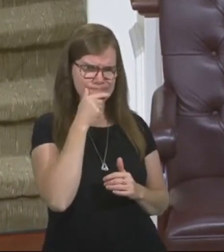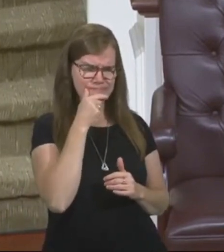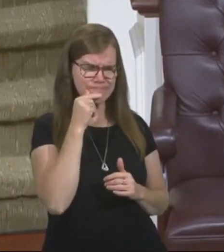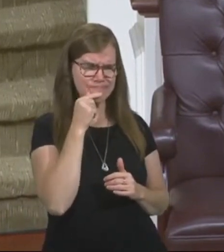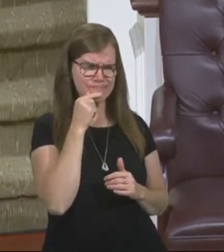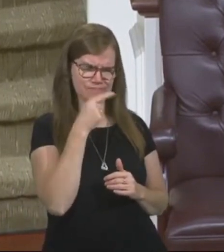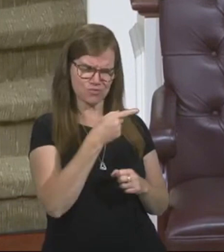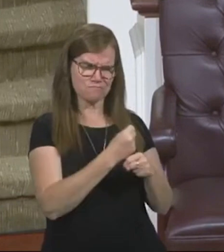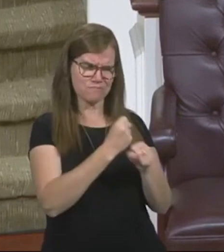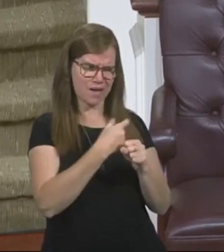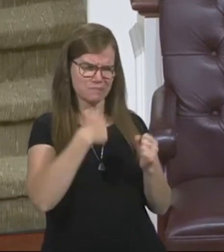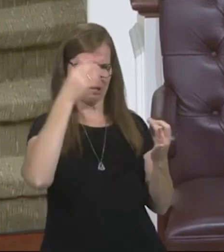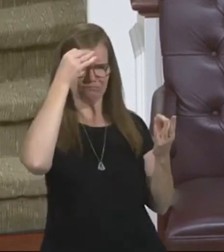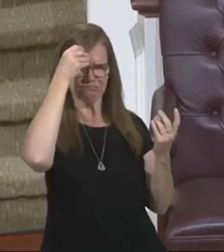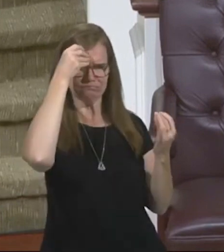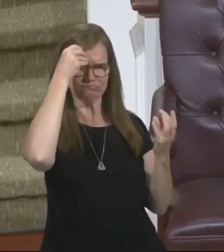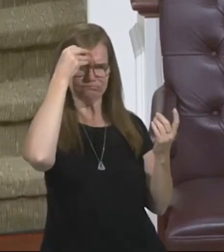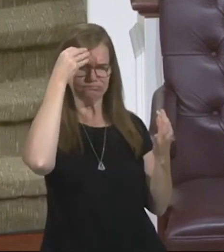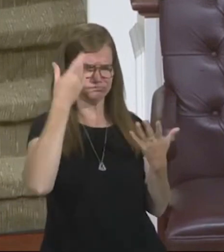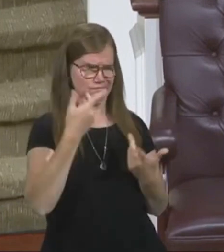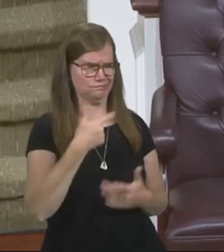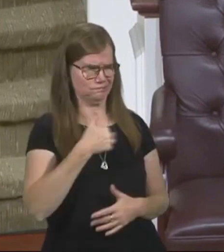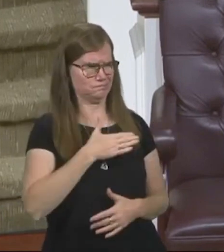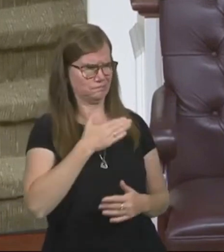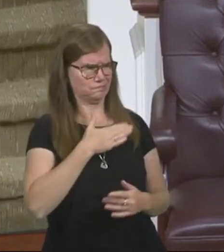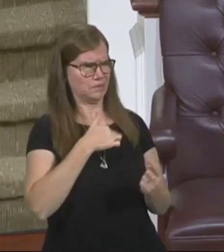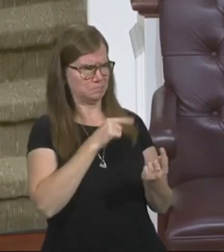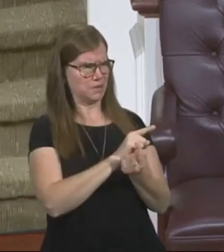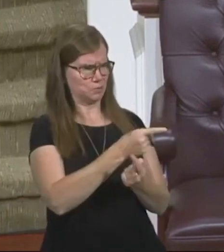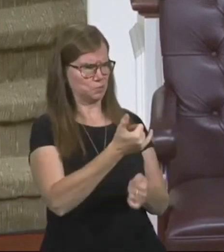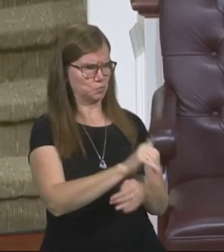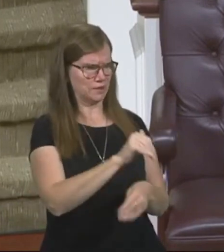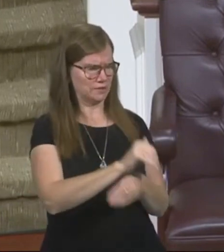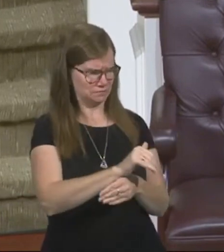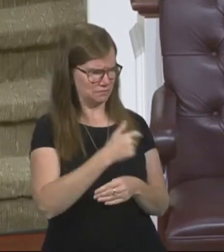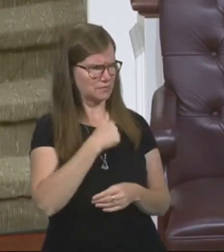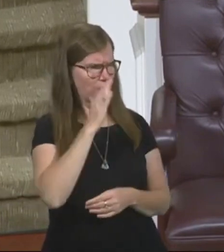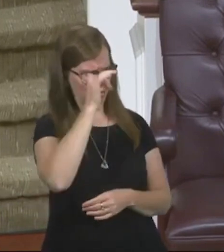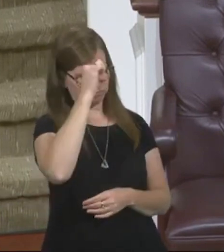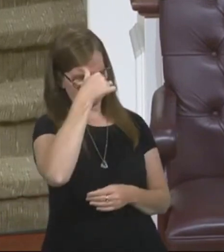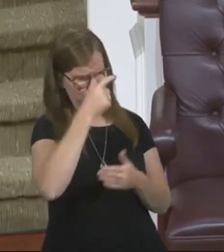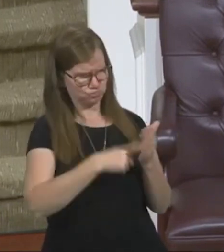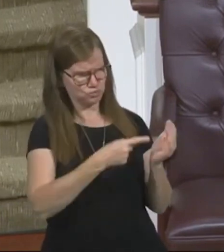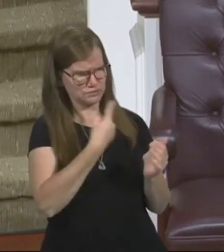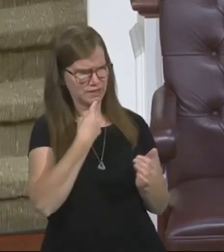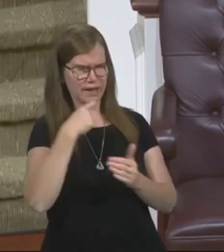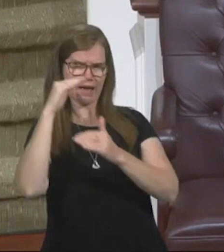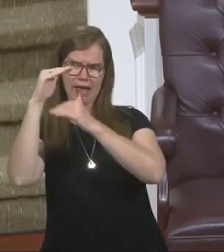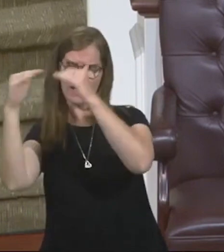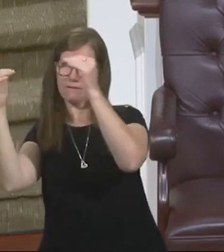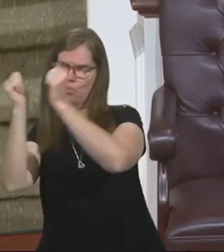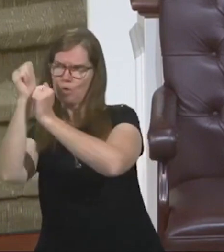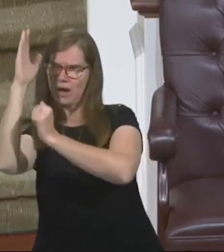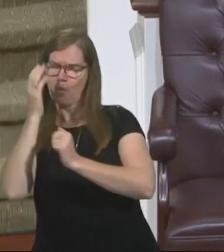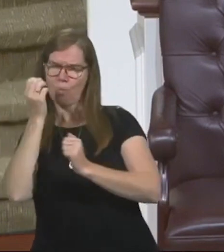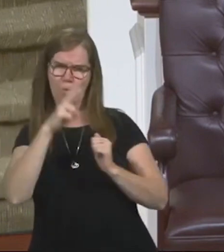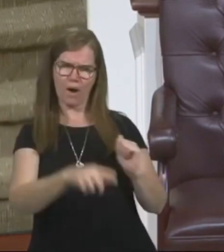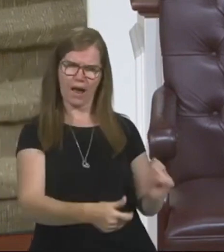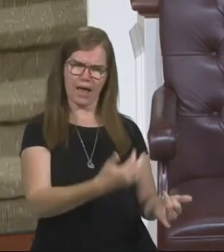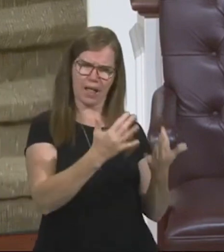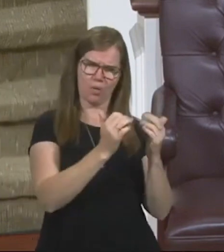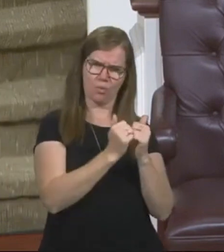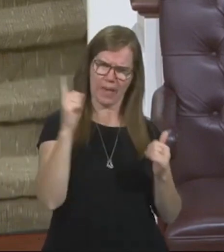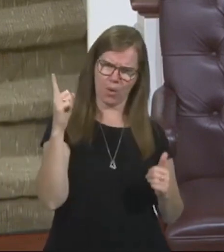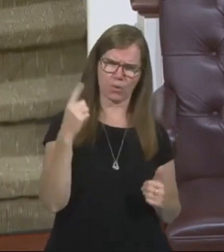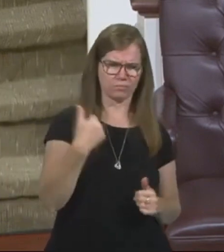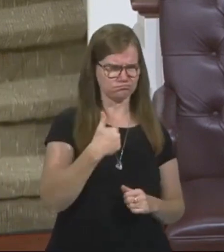you got my head spinning. So I'm glad I met you tonight. He said, I don't remember that you just said heaven with God or hell without him. But well, that's really